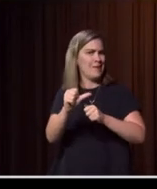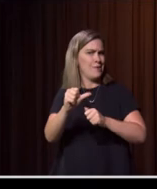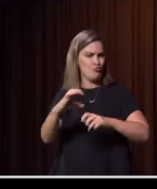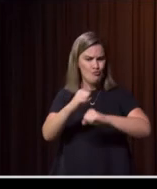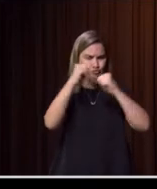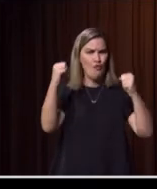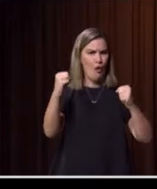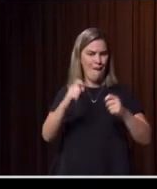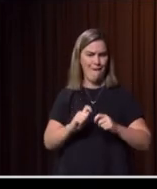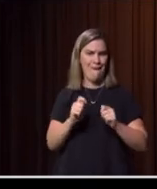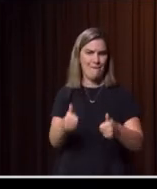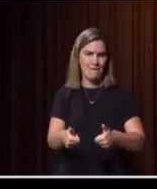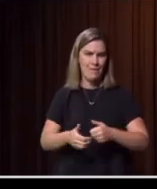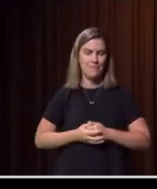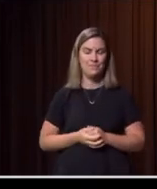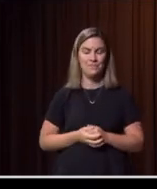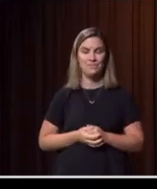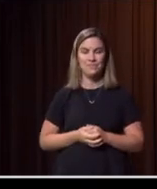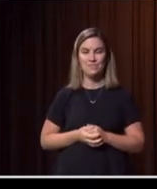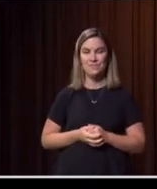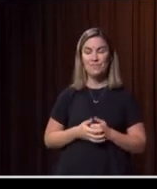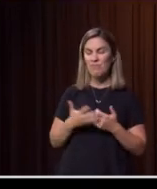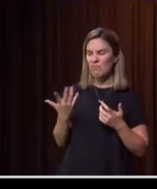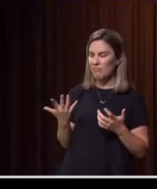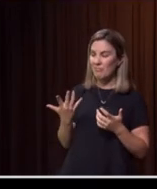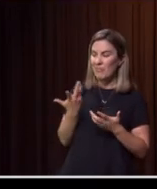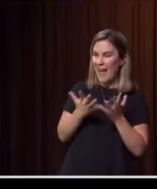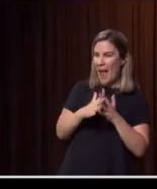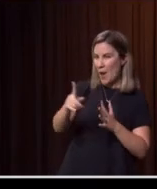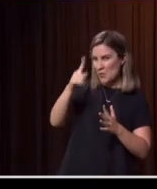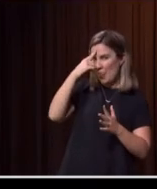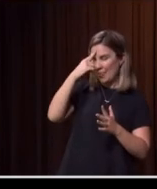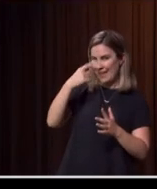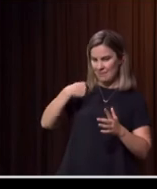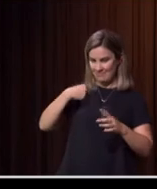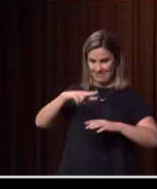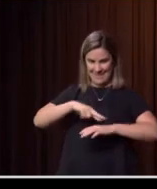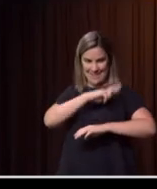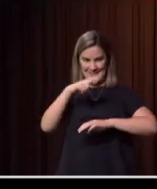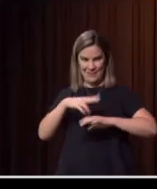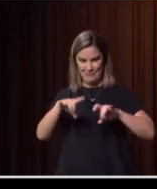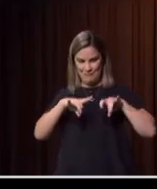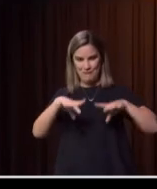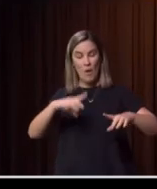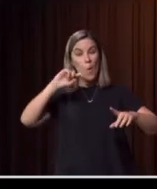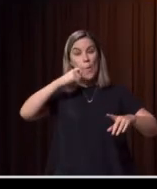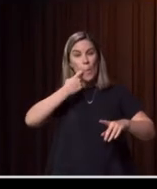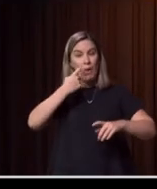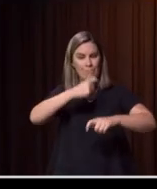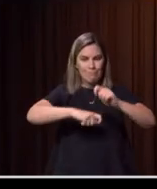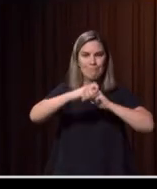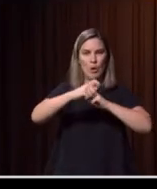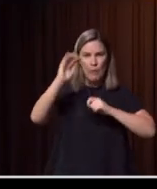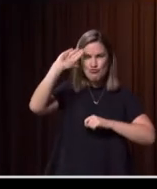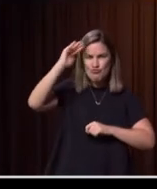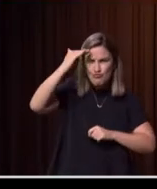as a nation that is resilient? Because we are always going to face these extremes, I think you called it, it's not going to go